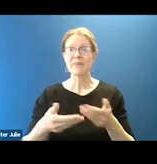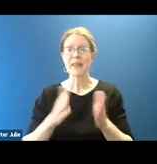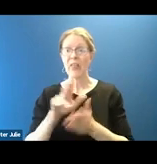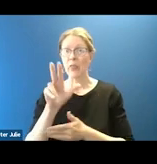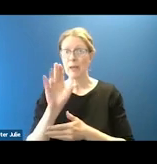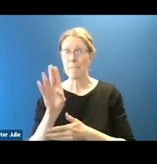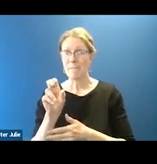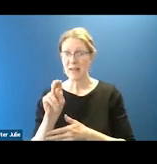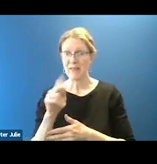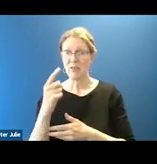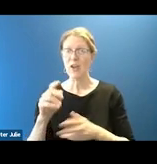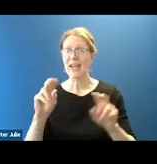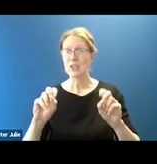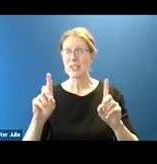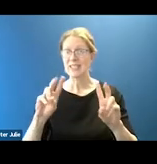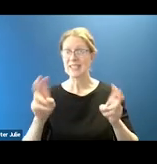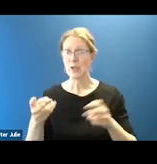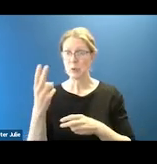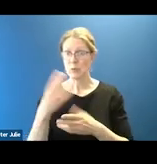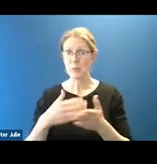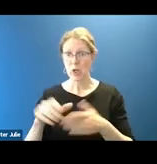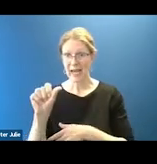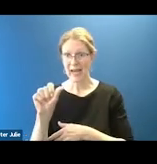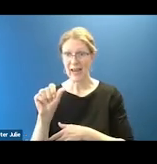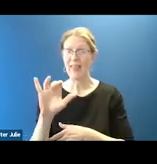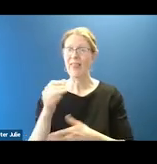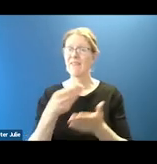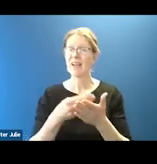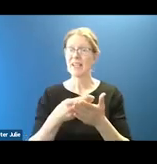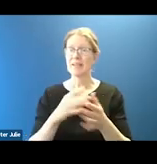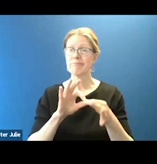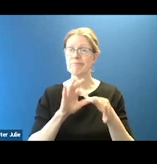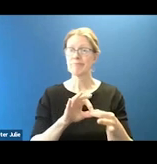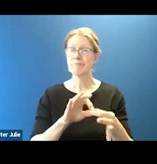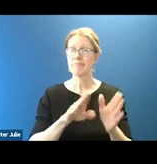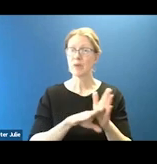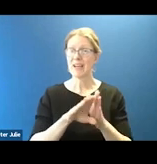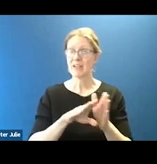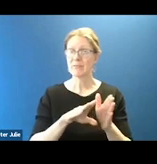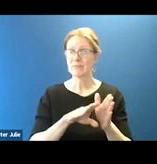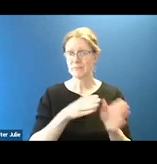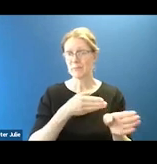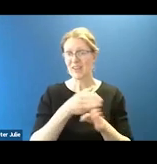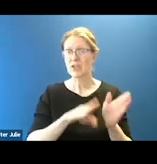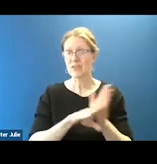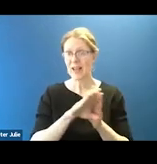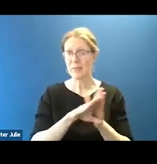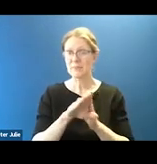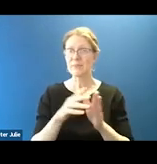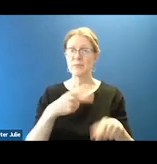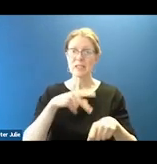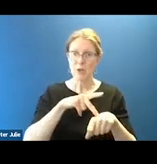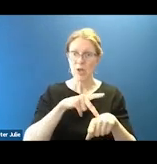Title II, Part A. This funding is all about professional development for teachers, principals, and other school leaders.